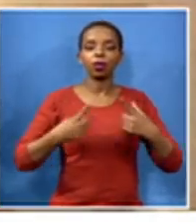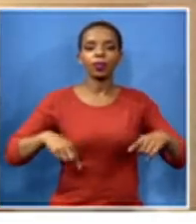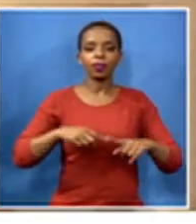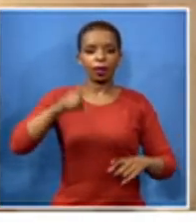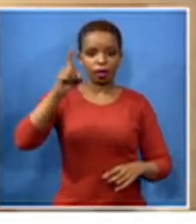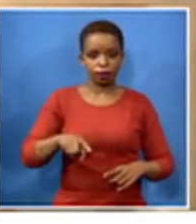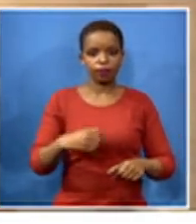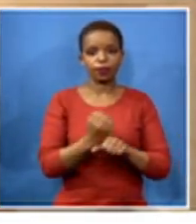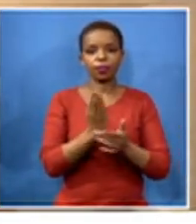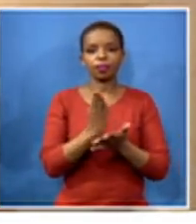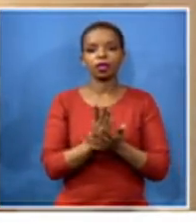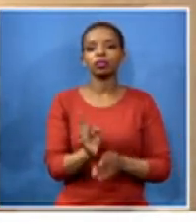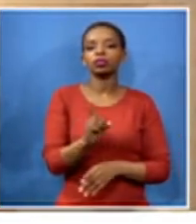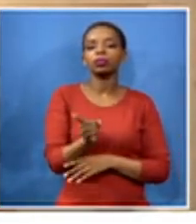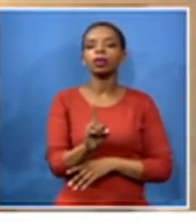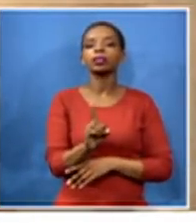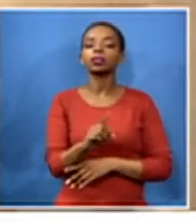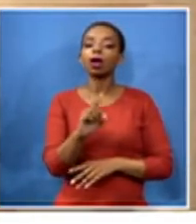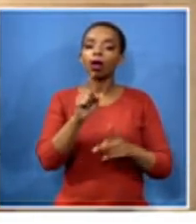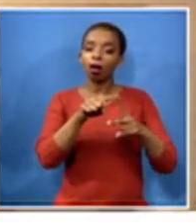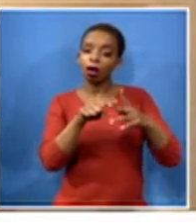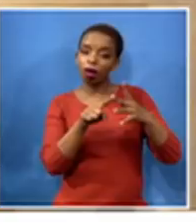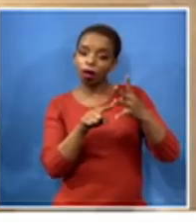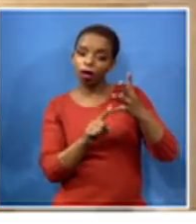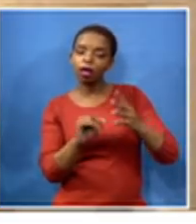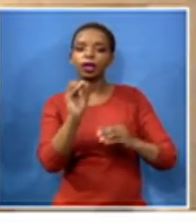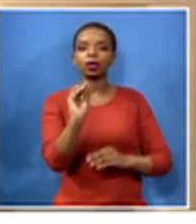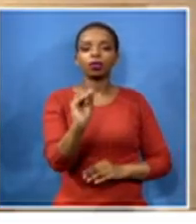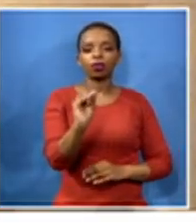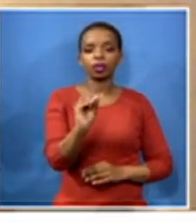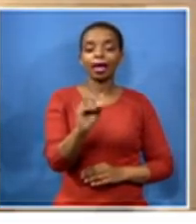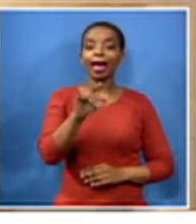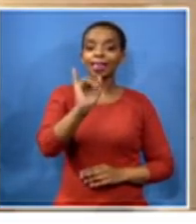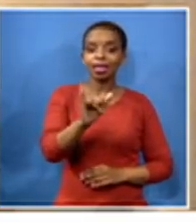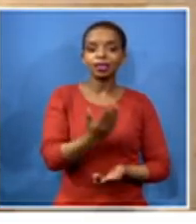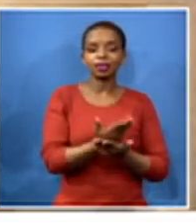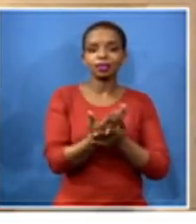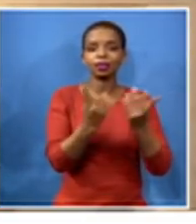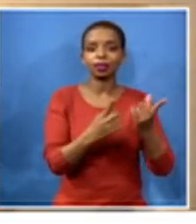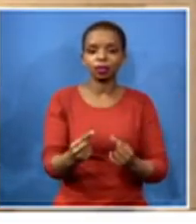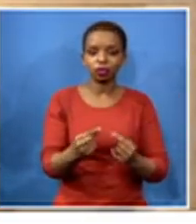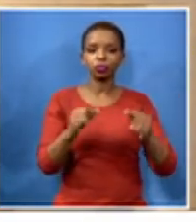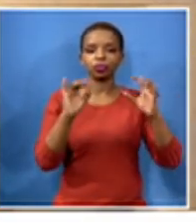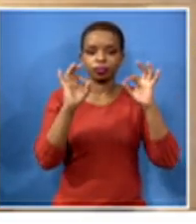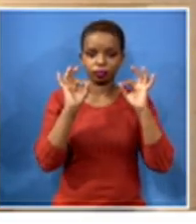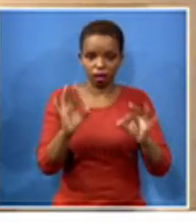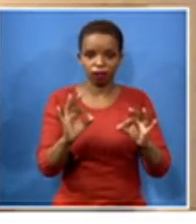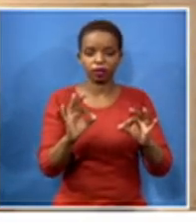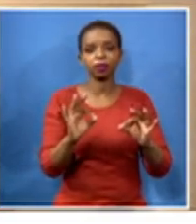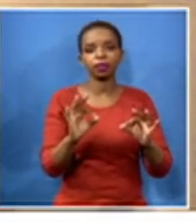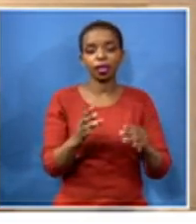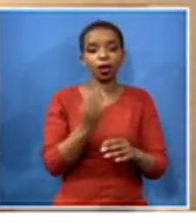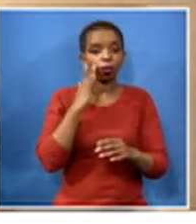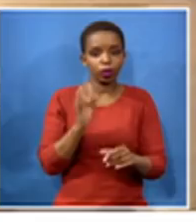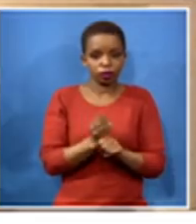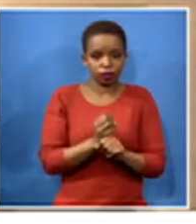basic pillars are in place and we can only do that by monitoring effectively and where there